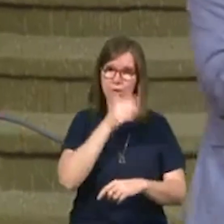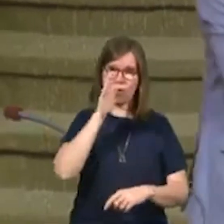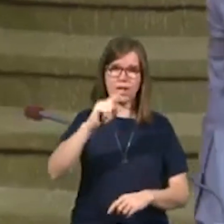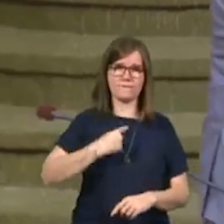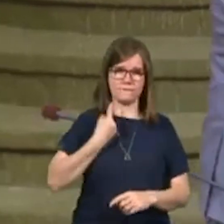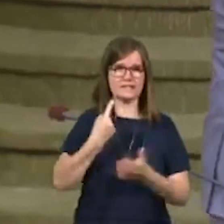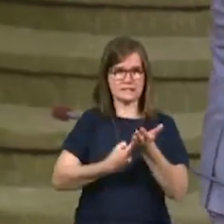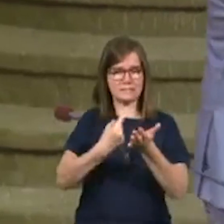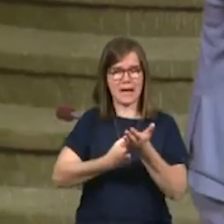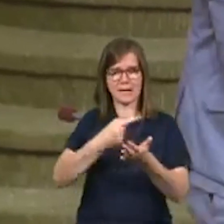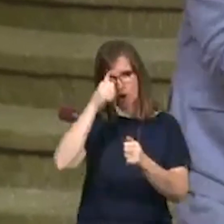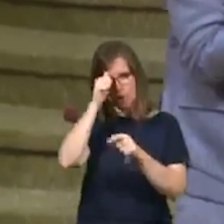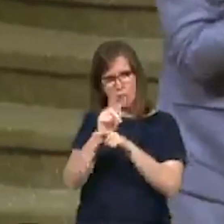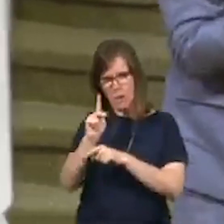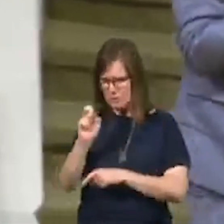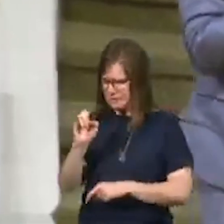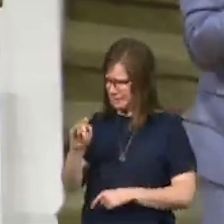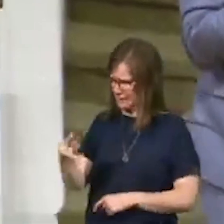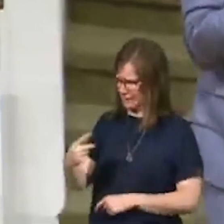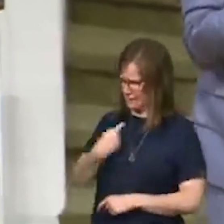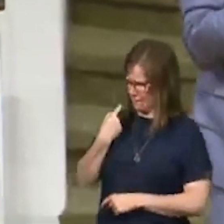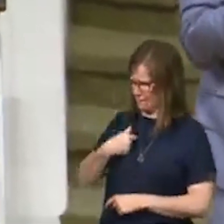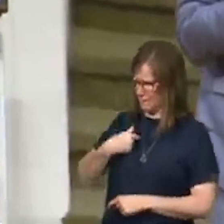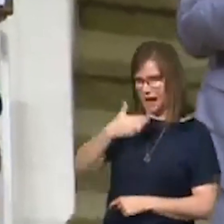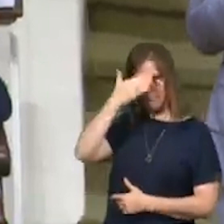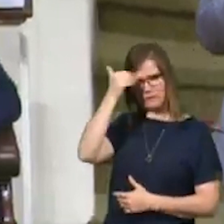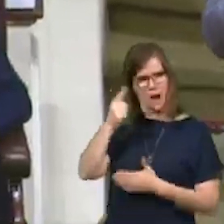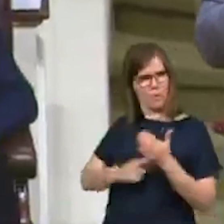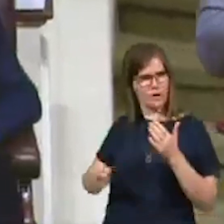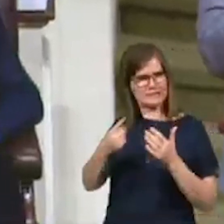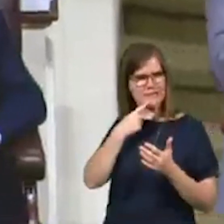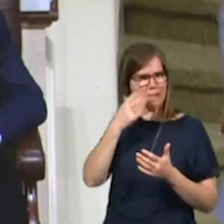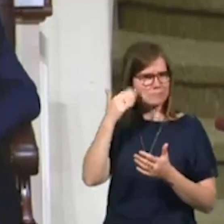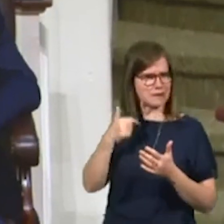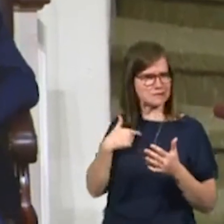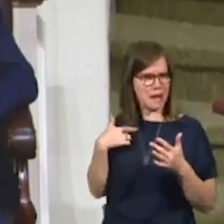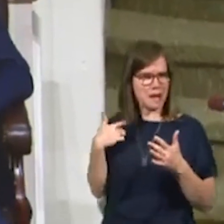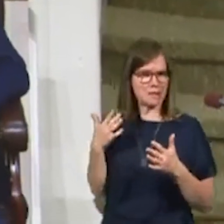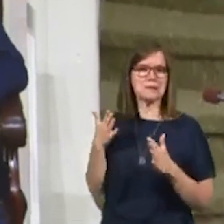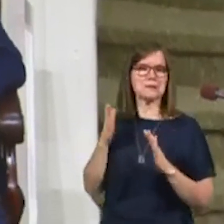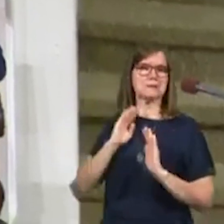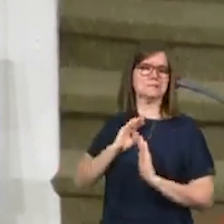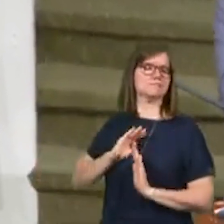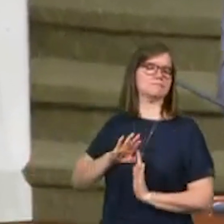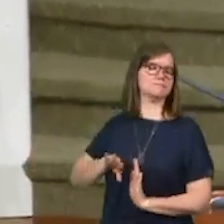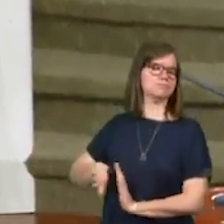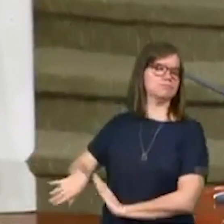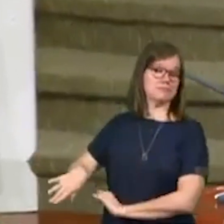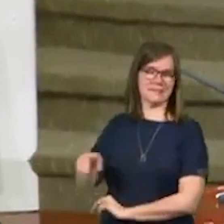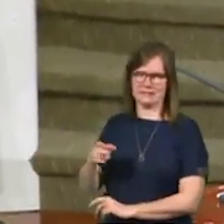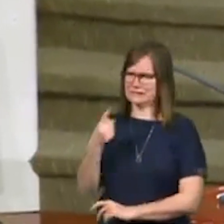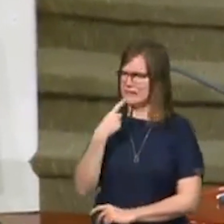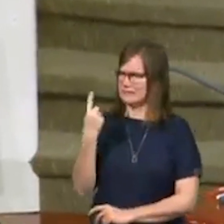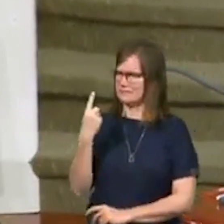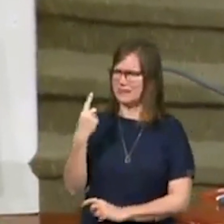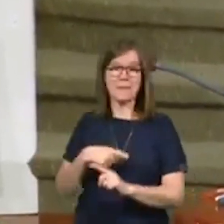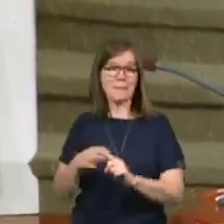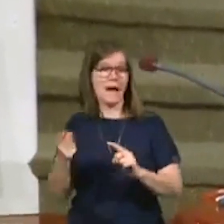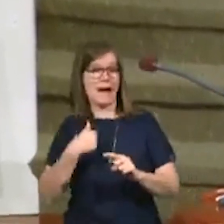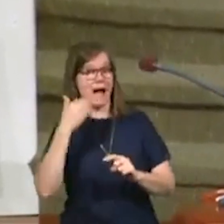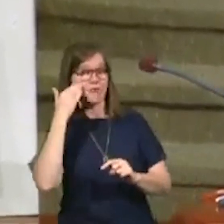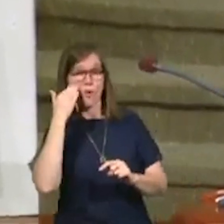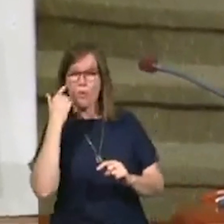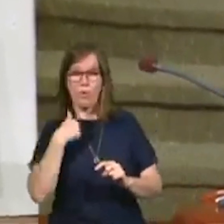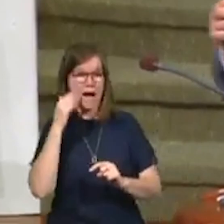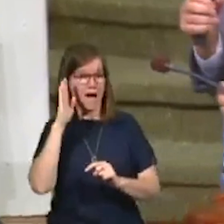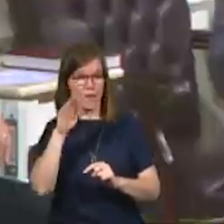Man, Brother Keith offended me earlier, and I forgot what he said because I let it go, but no. He said something, but I just know that I'm not